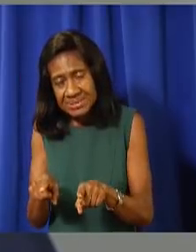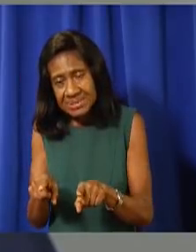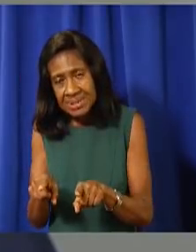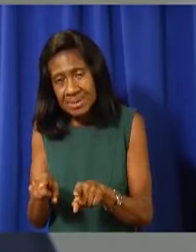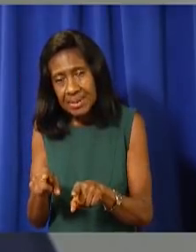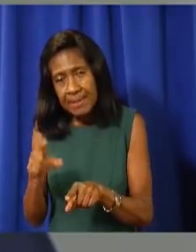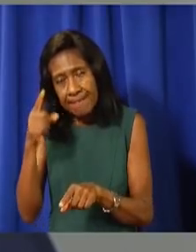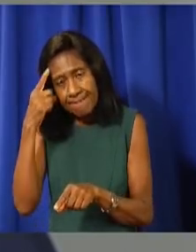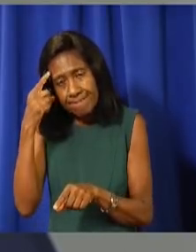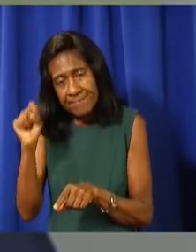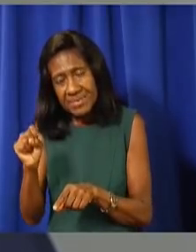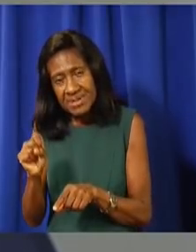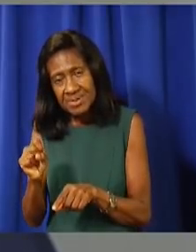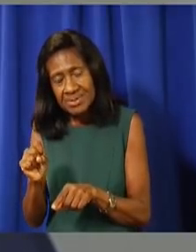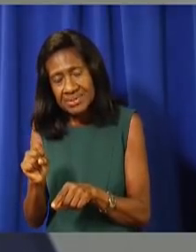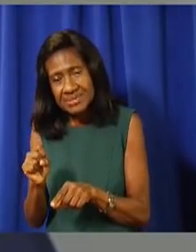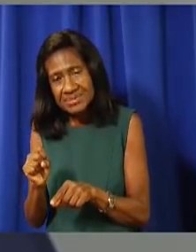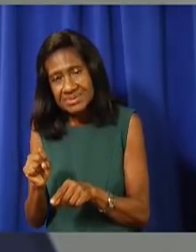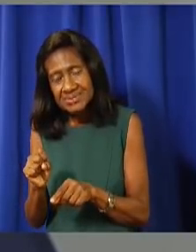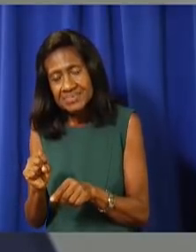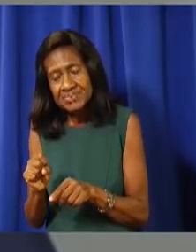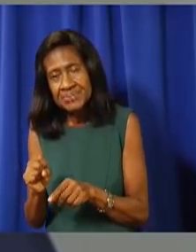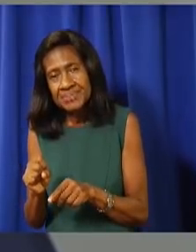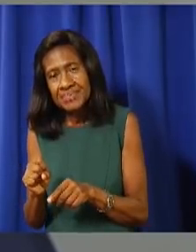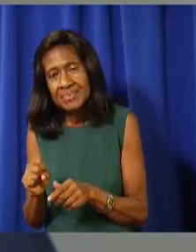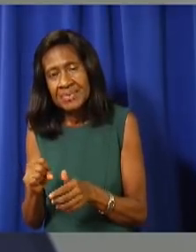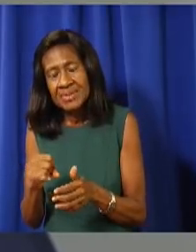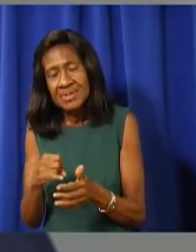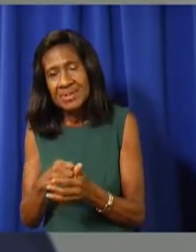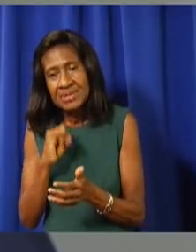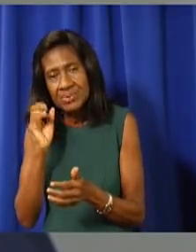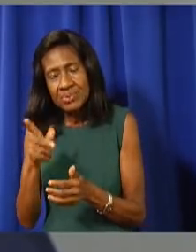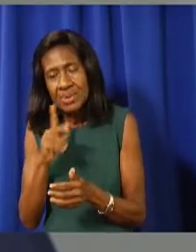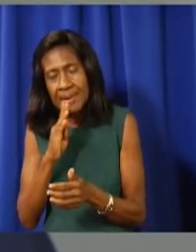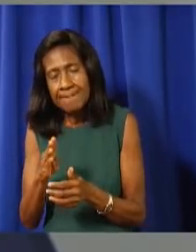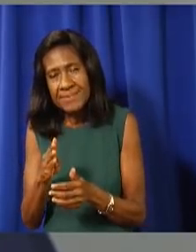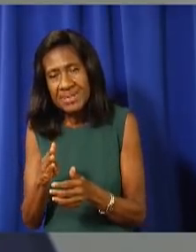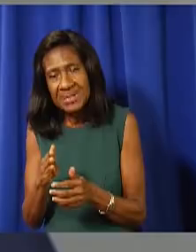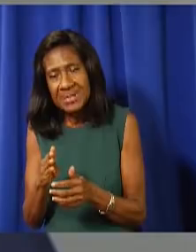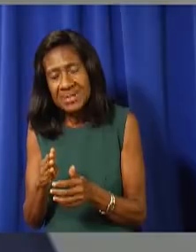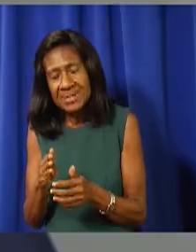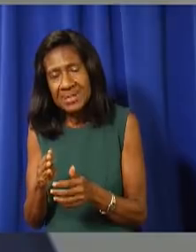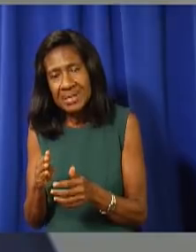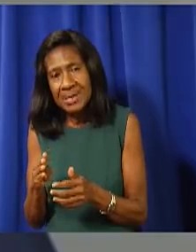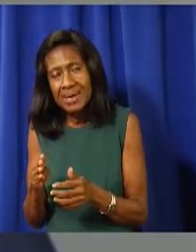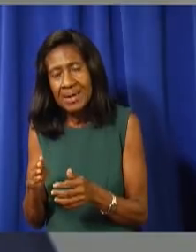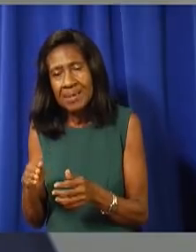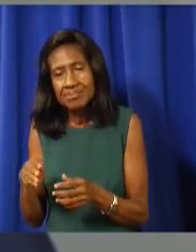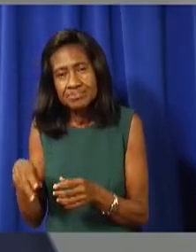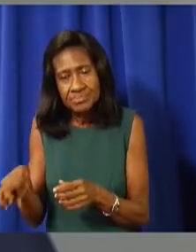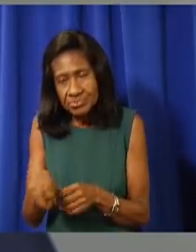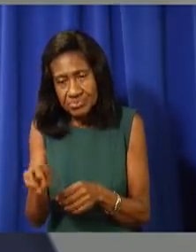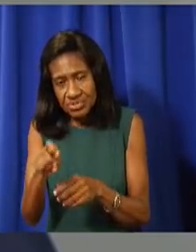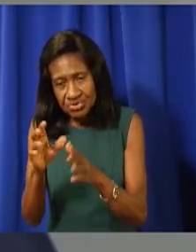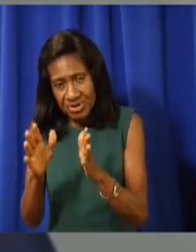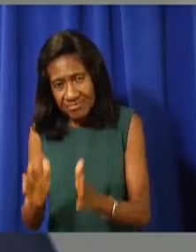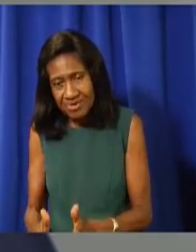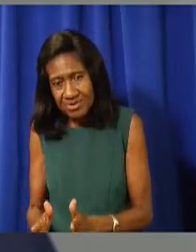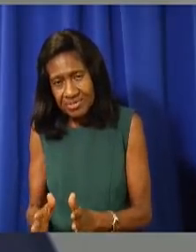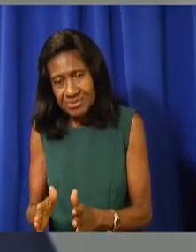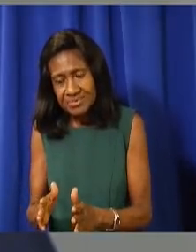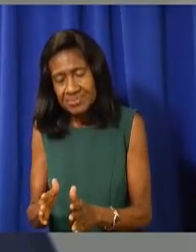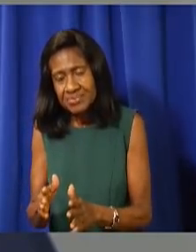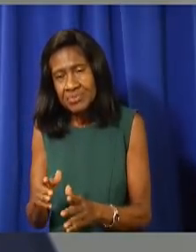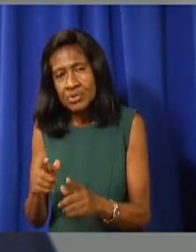are traveling back and forth, all the way up to close to October 14th, because all the airlines have indicated that the very first, um,